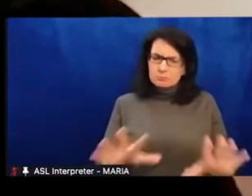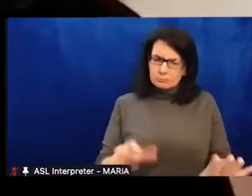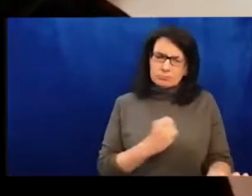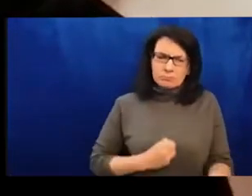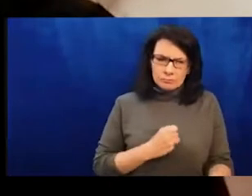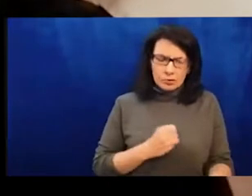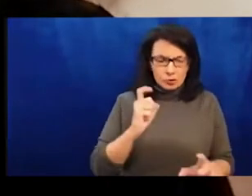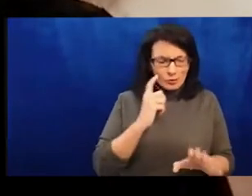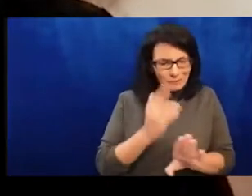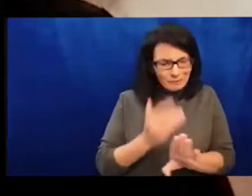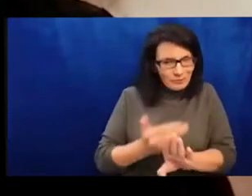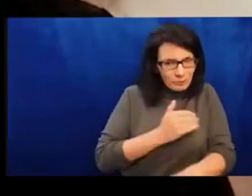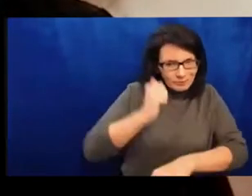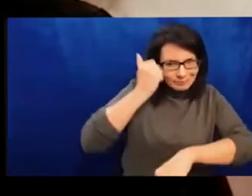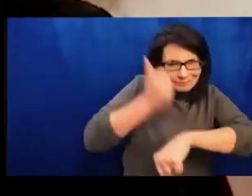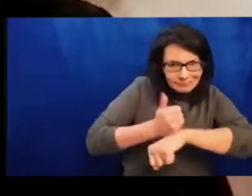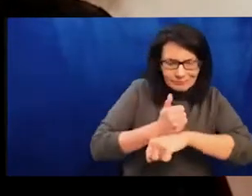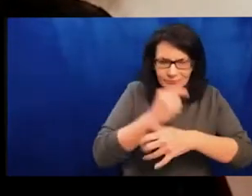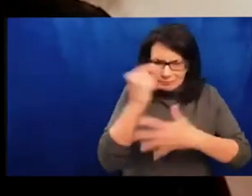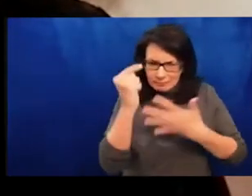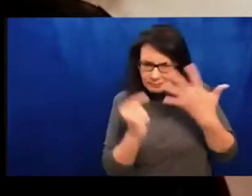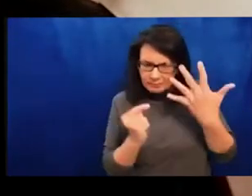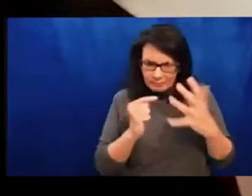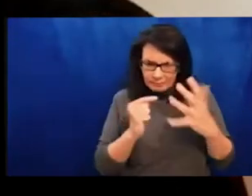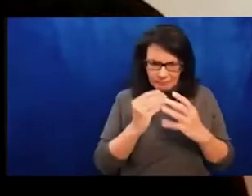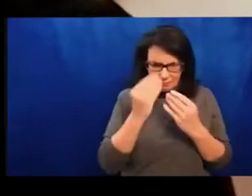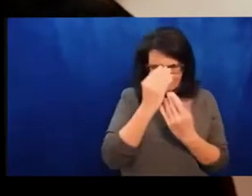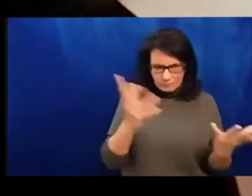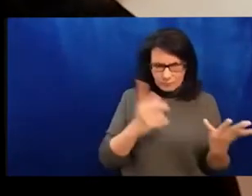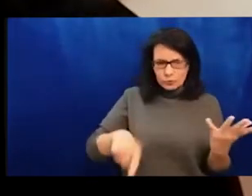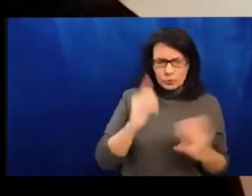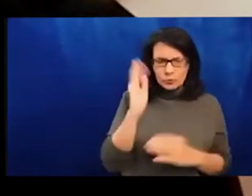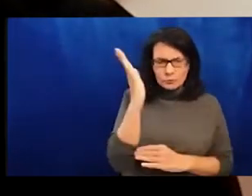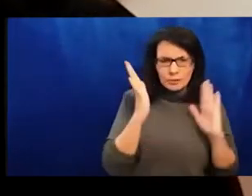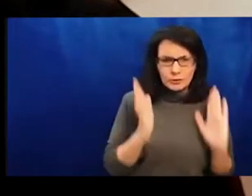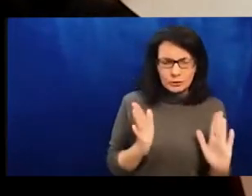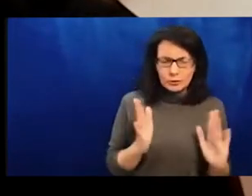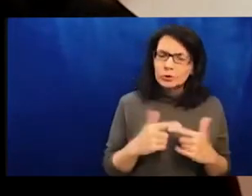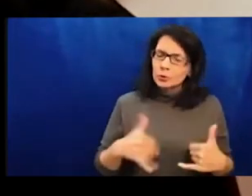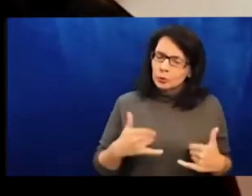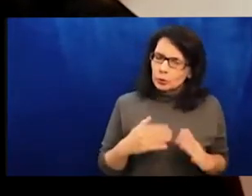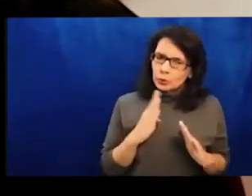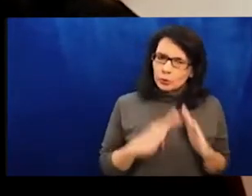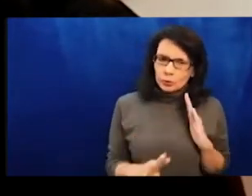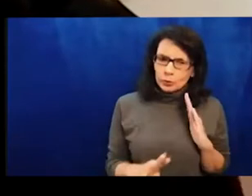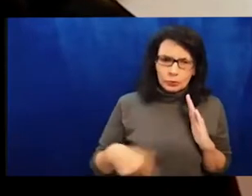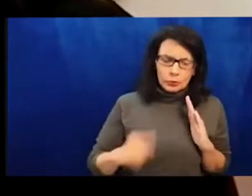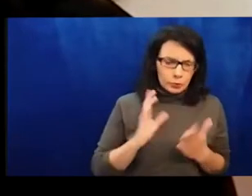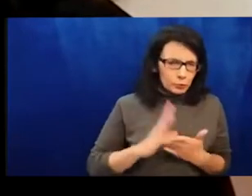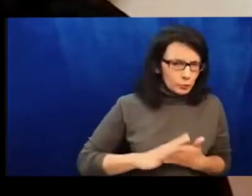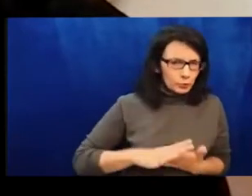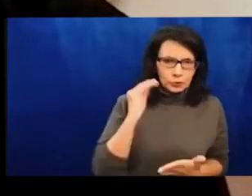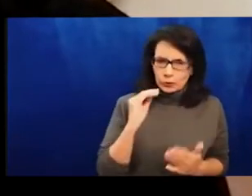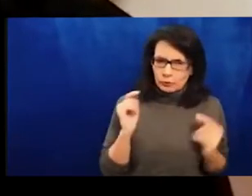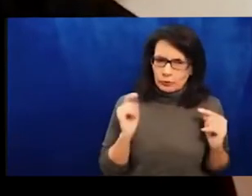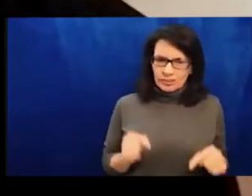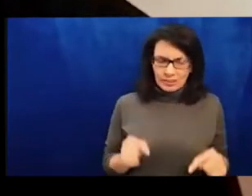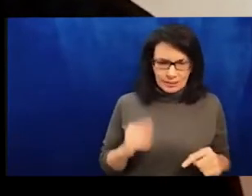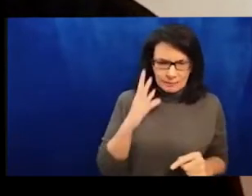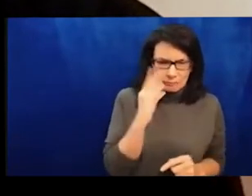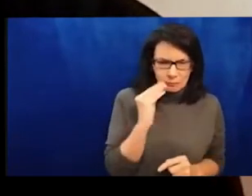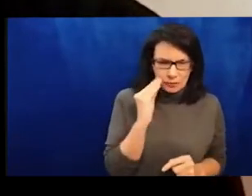in support of calls to see the floor to Ukrainian voices. We take full responsibility for the confusion and the harm caused.